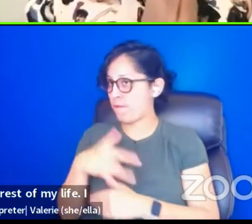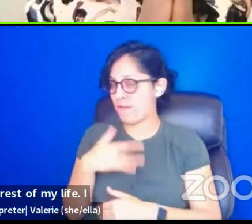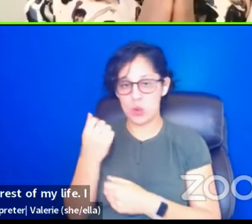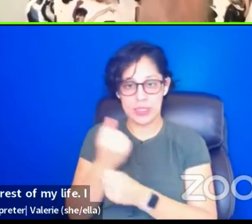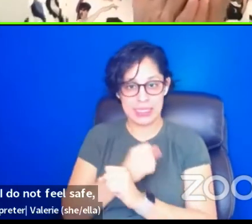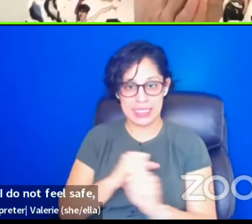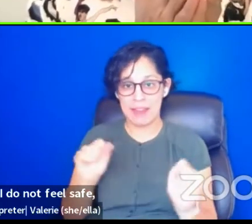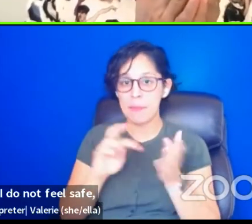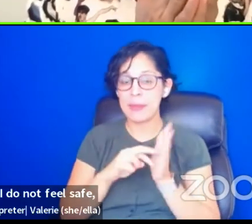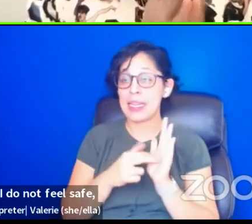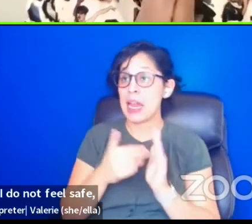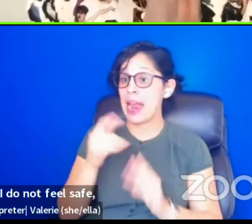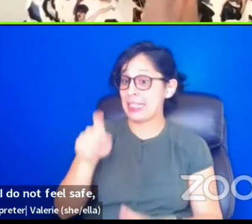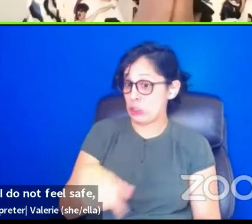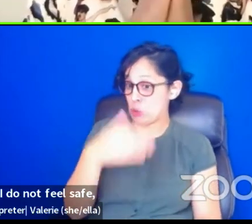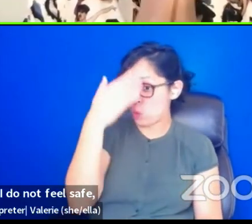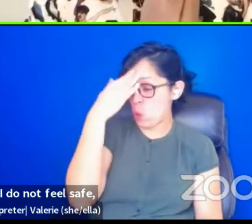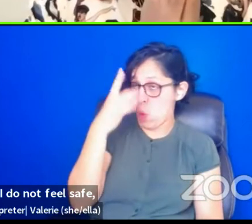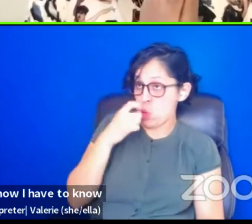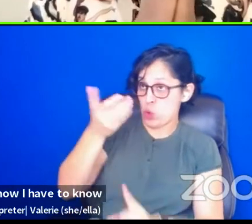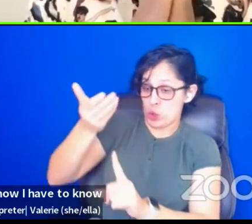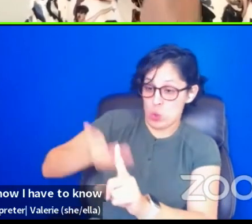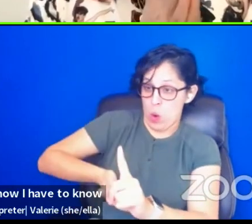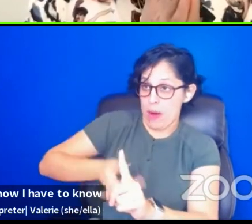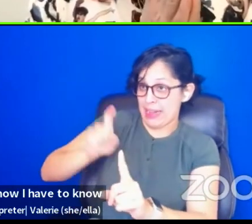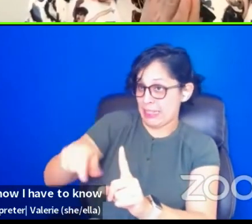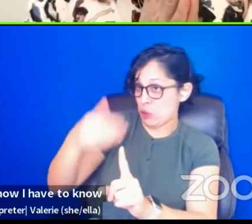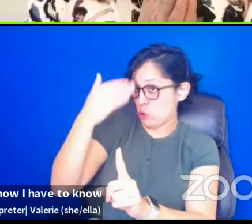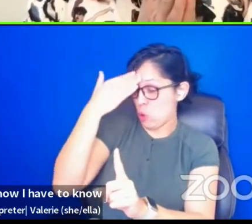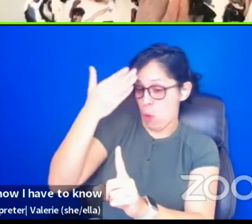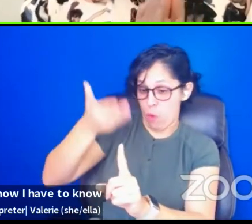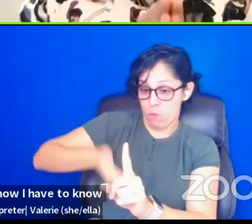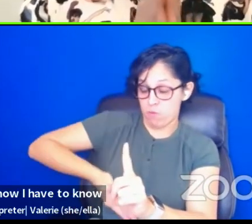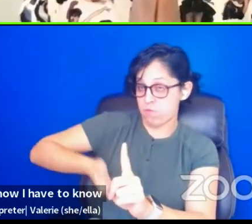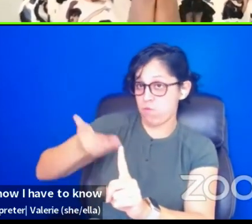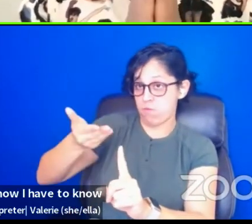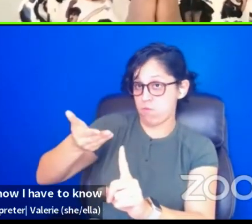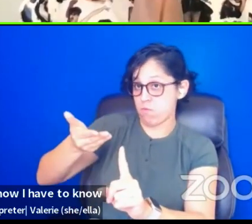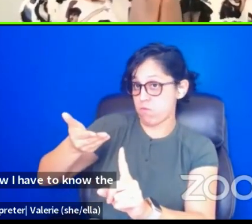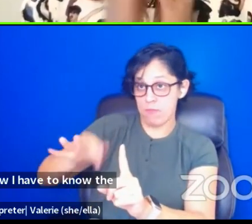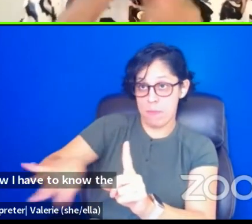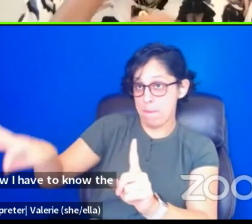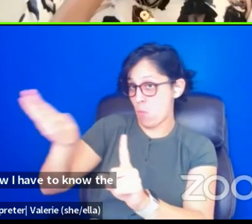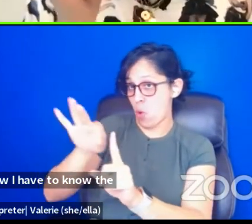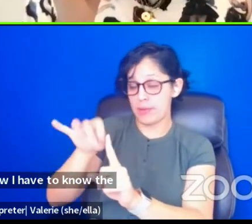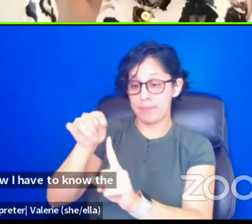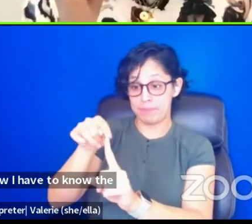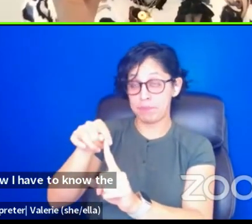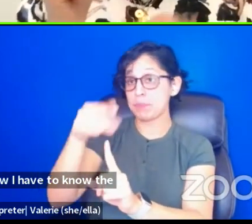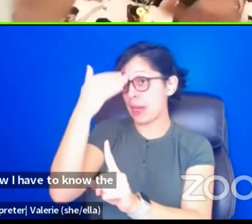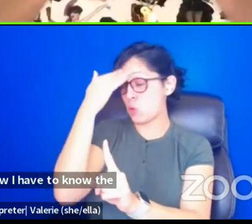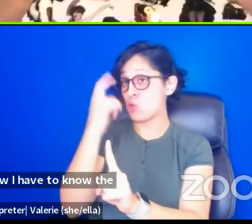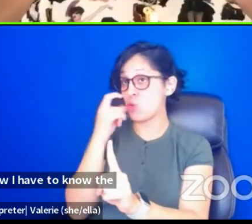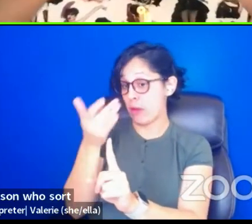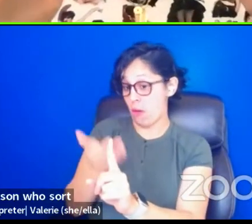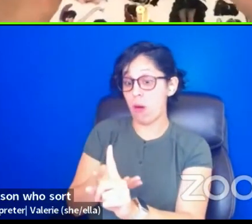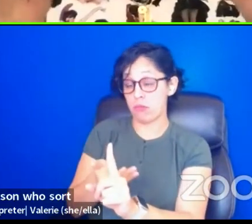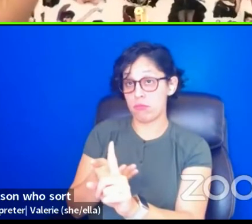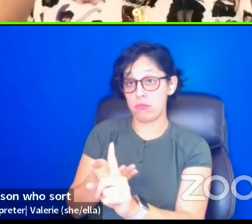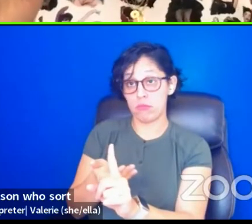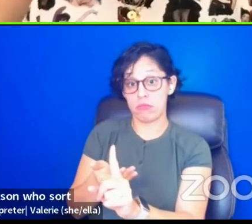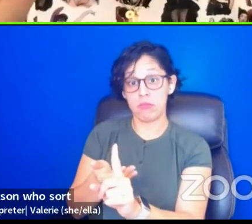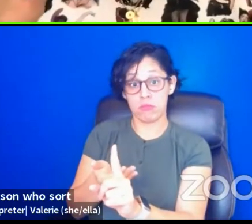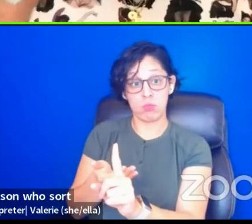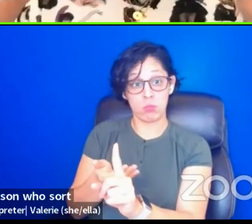actually have to know, I have to know the person. And then once I know the person who's sort of like,